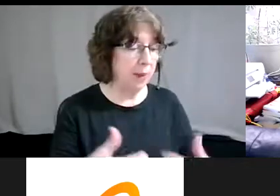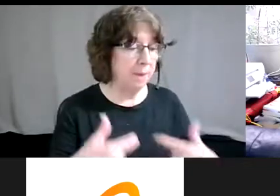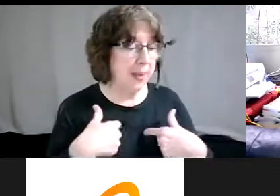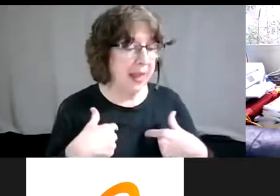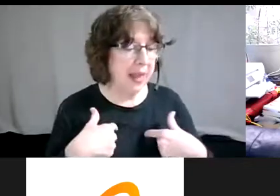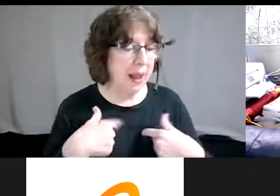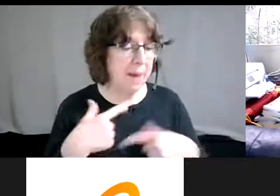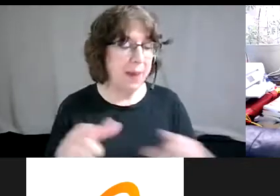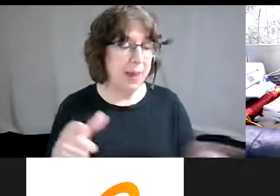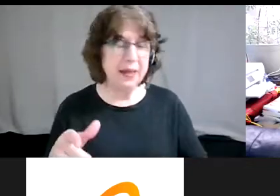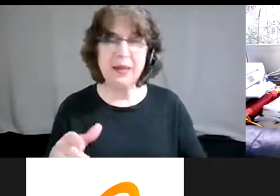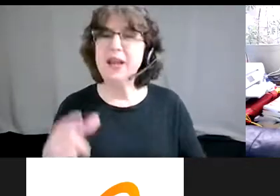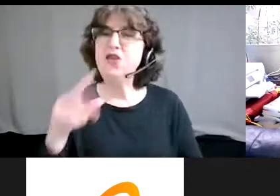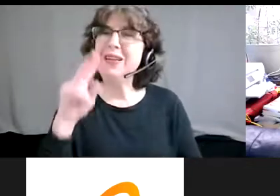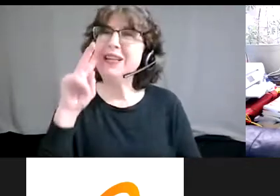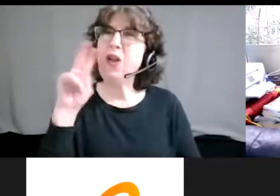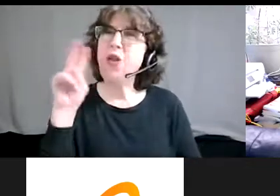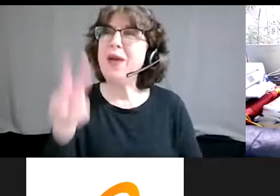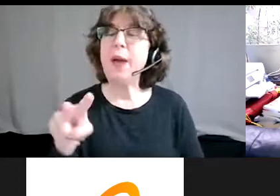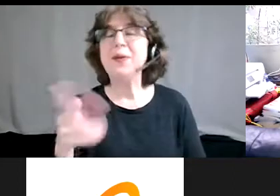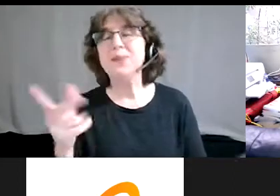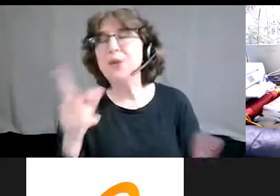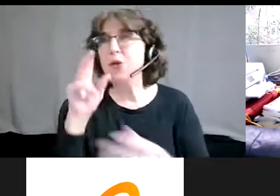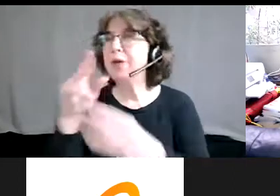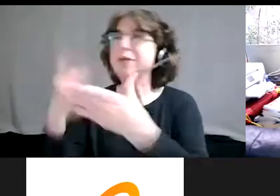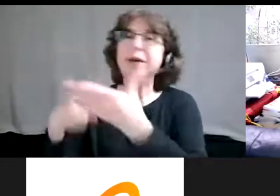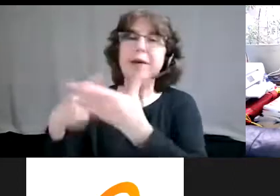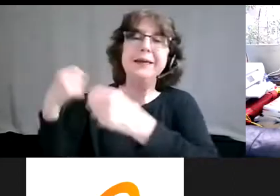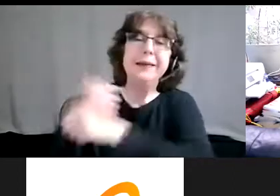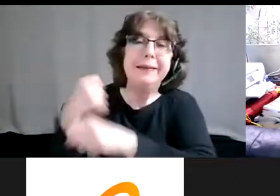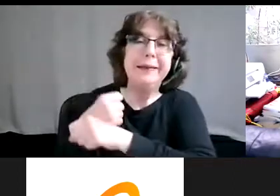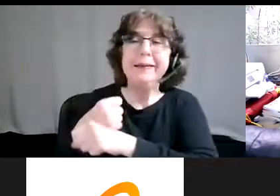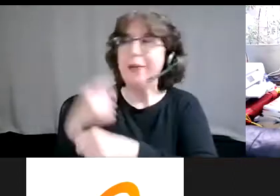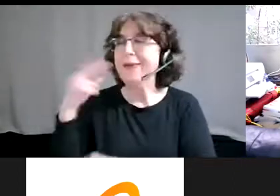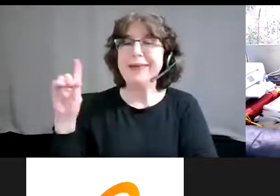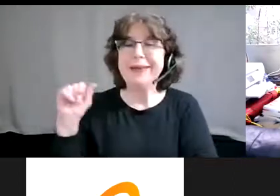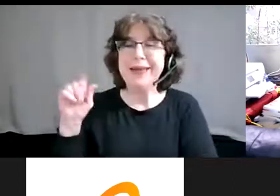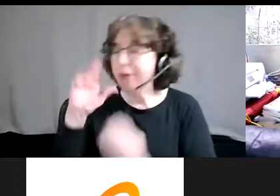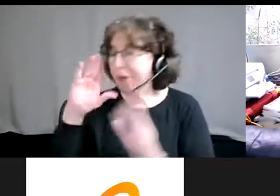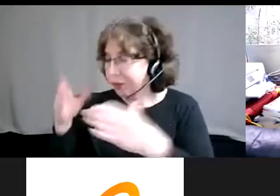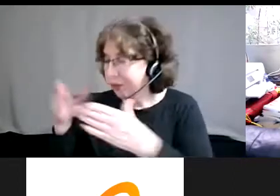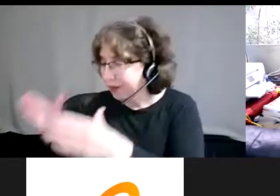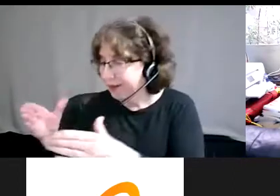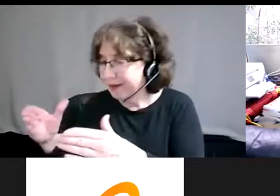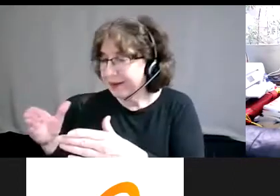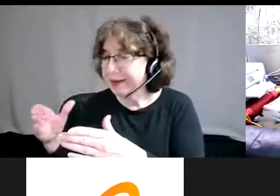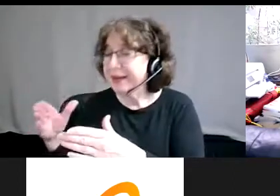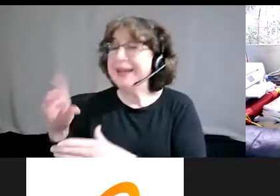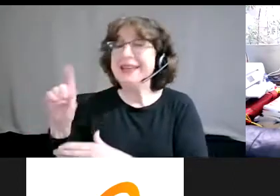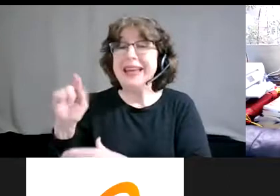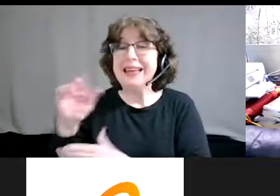just looking at, and we could talk about statistics and data, and we could be data centered, we can be data informed, or we can be data inspired.